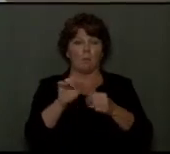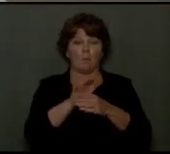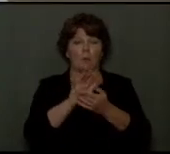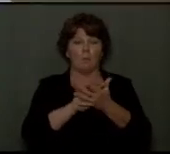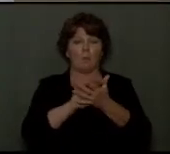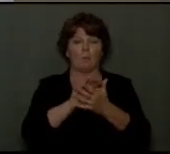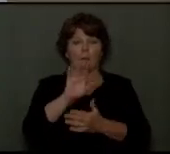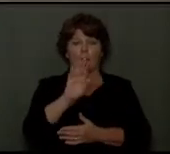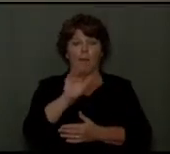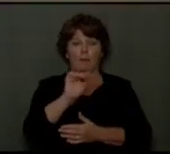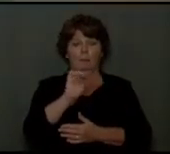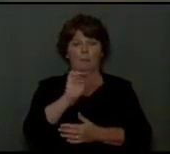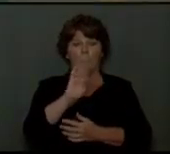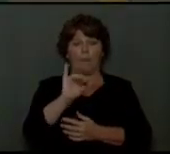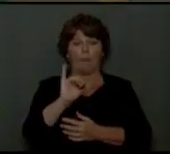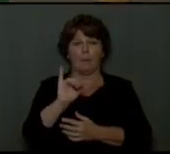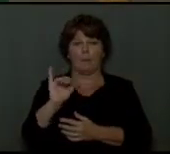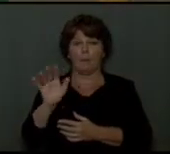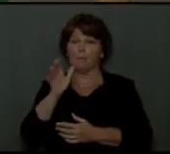person, don't say nothing at all.